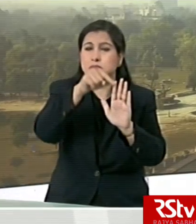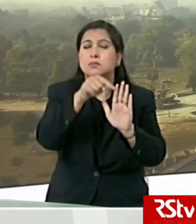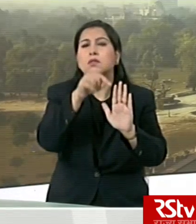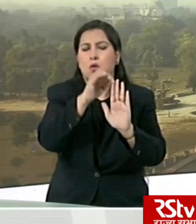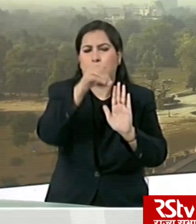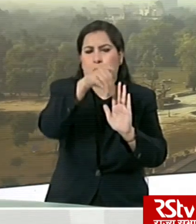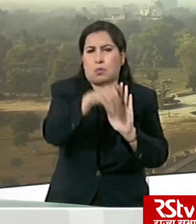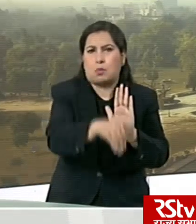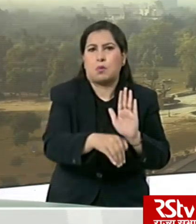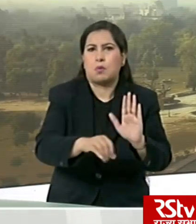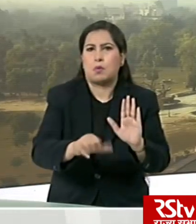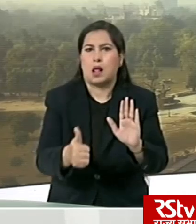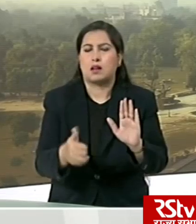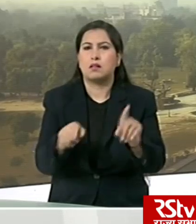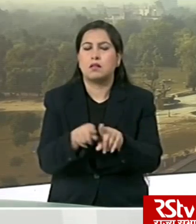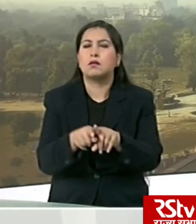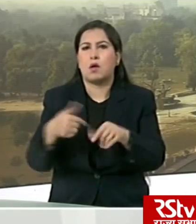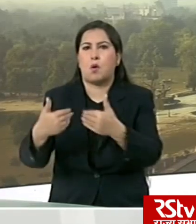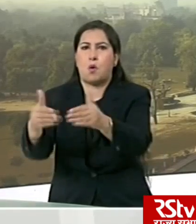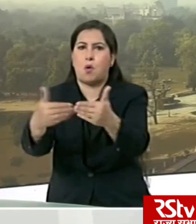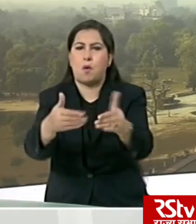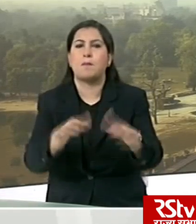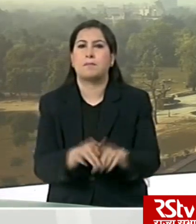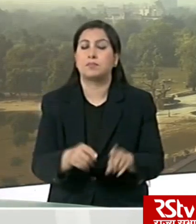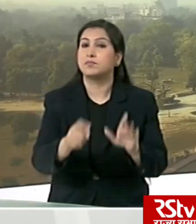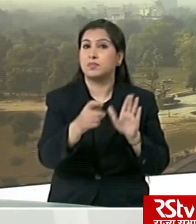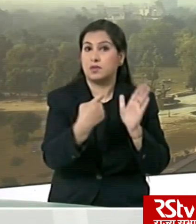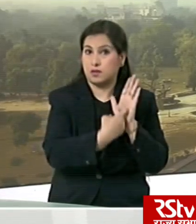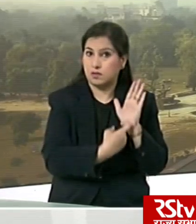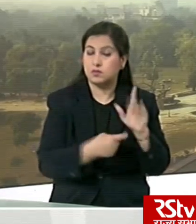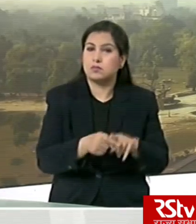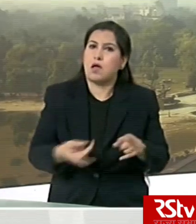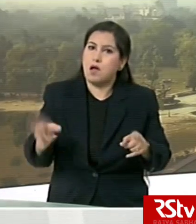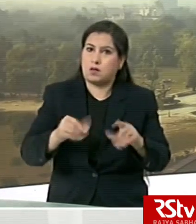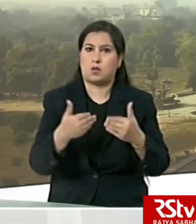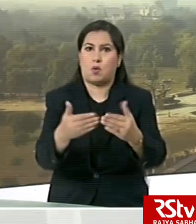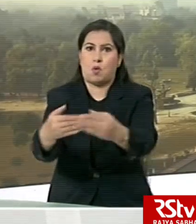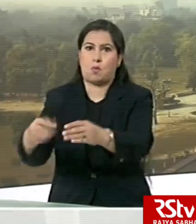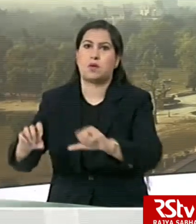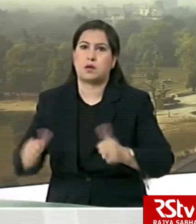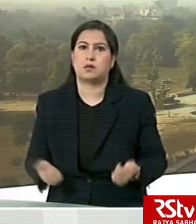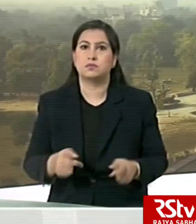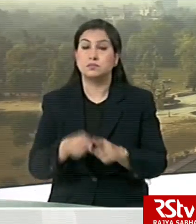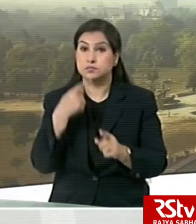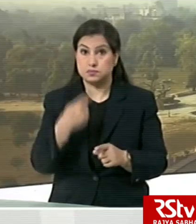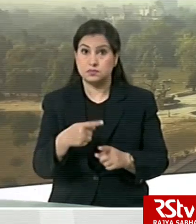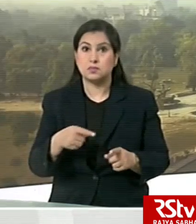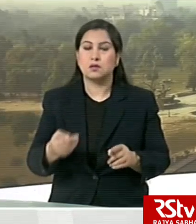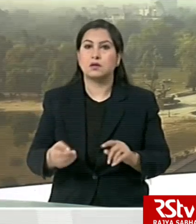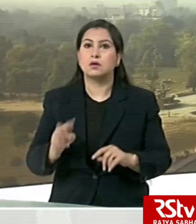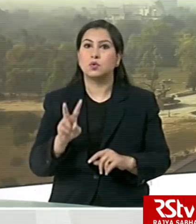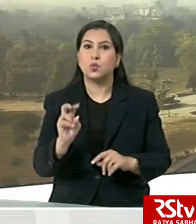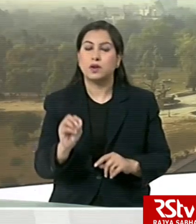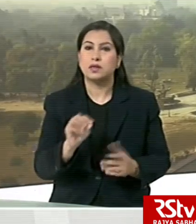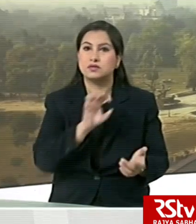encouraging developments allow for finalizing guidelines for states on reopening. He further said that more than